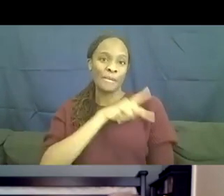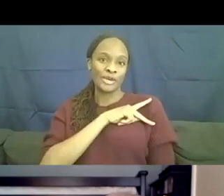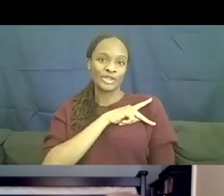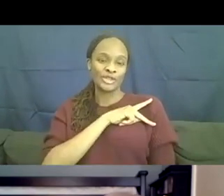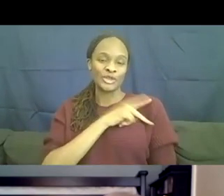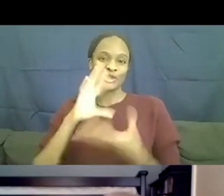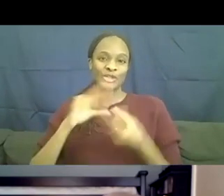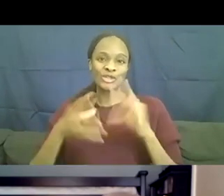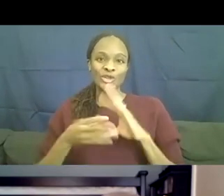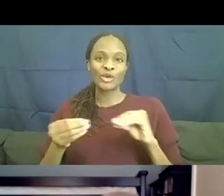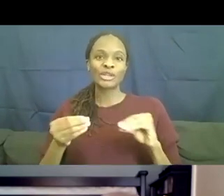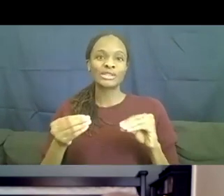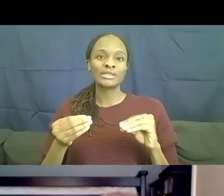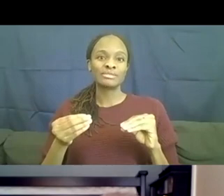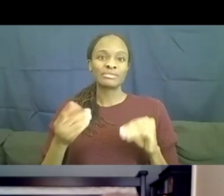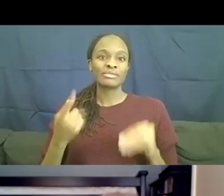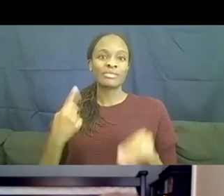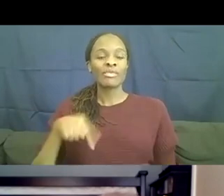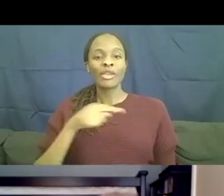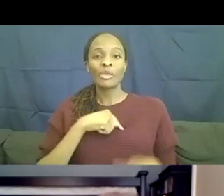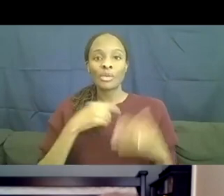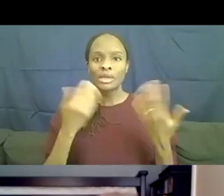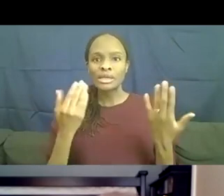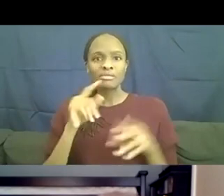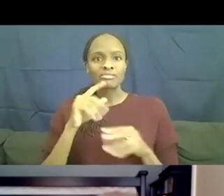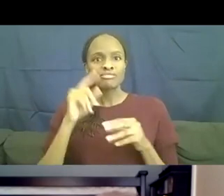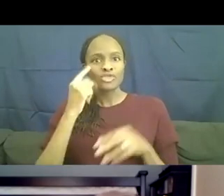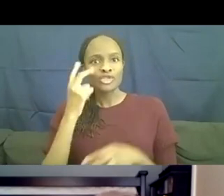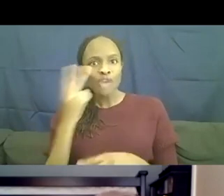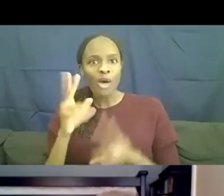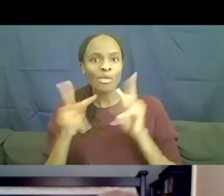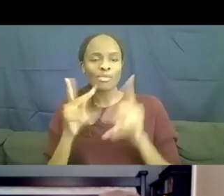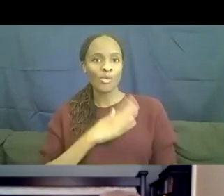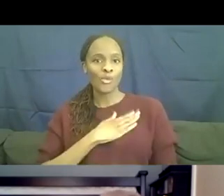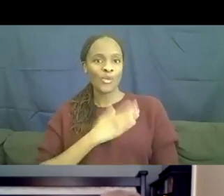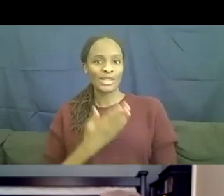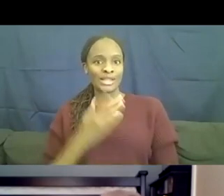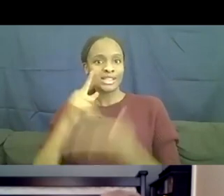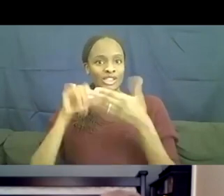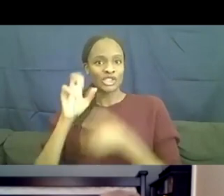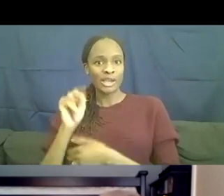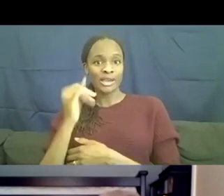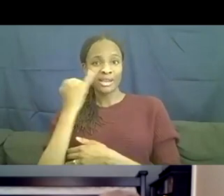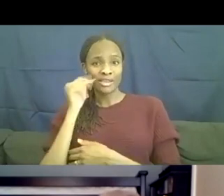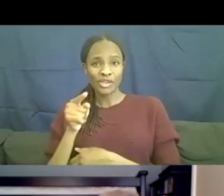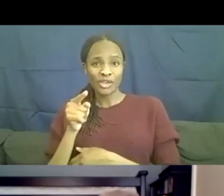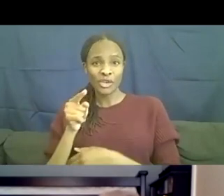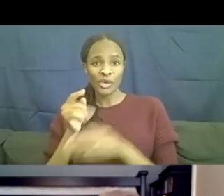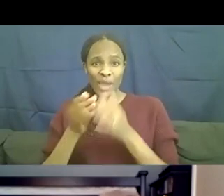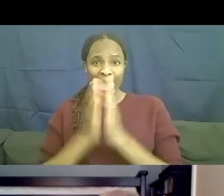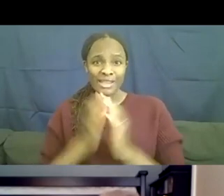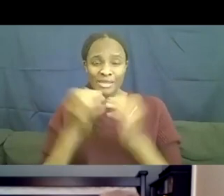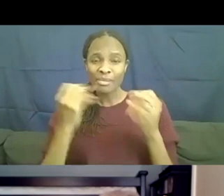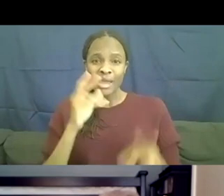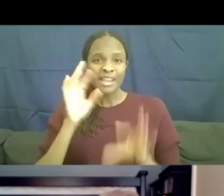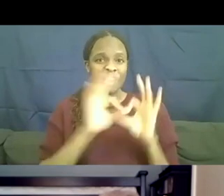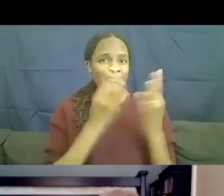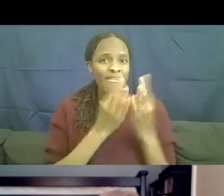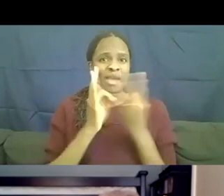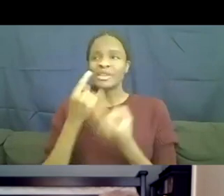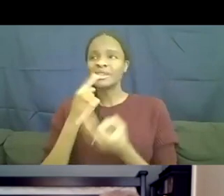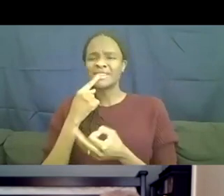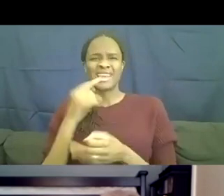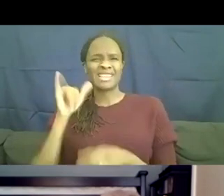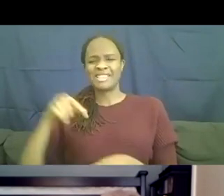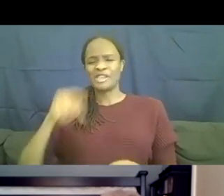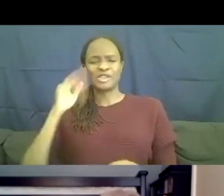more willing to at least check in and see what this is all about. And I think if you ask many of the families, they were like, this is never going to happen. So sure, we'll try it.